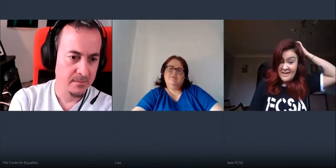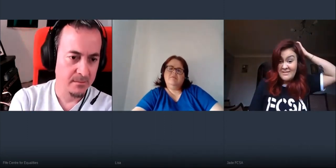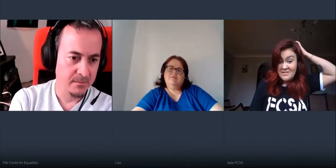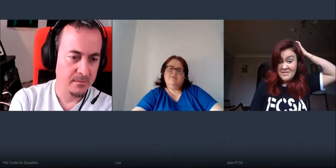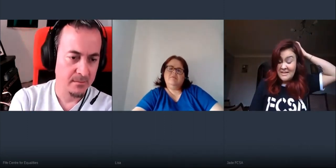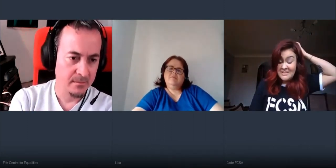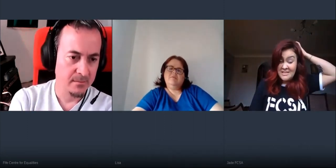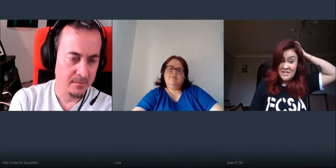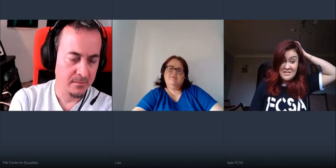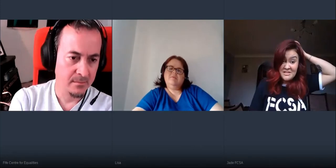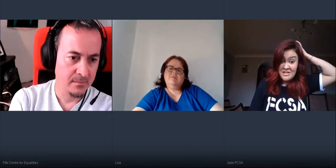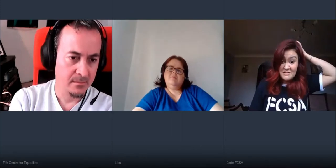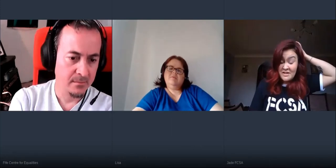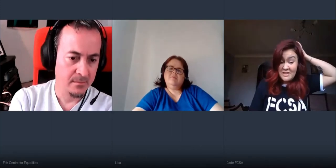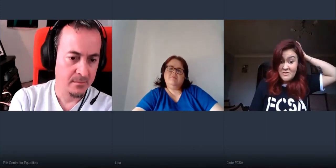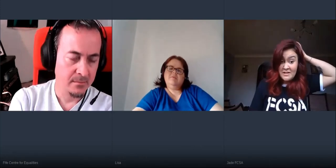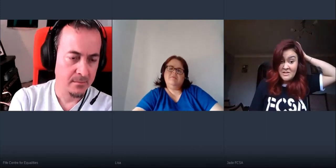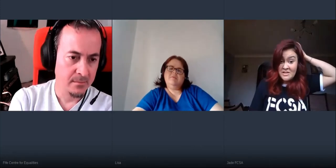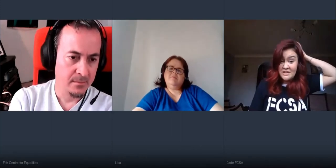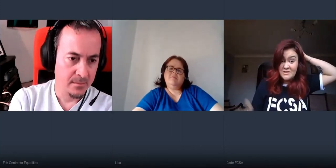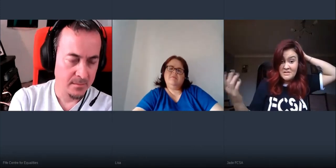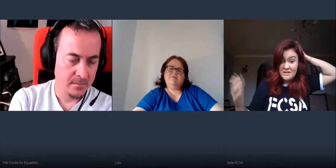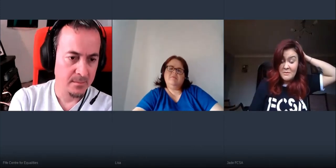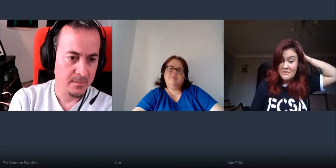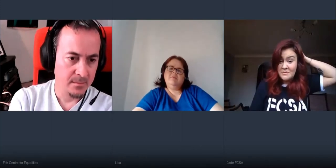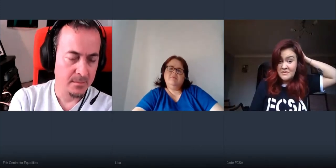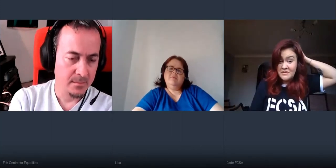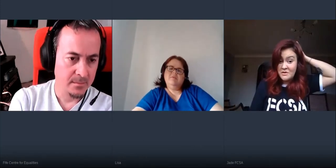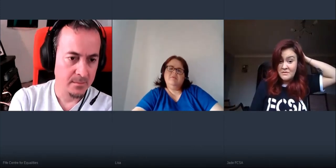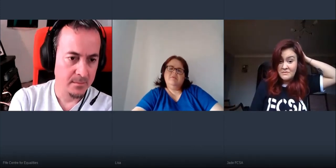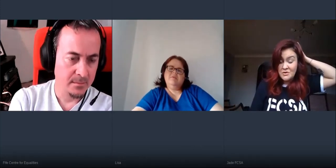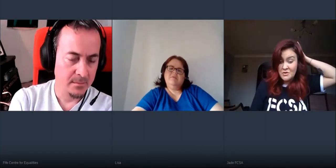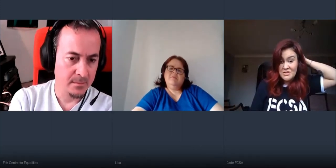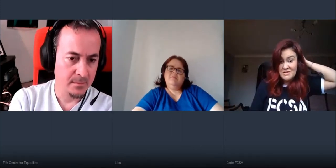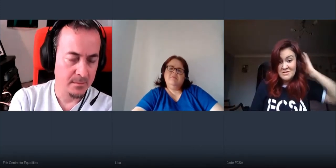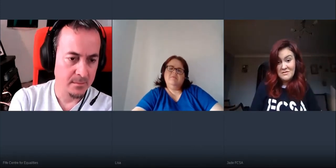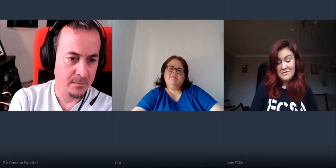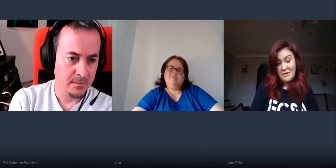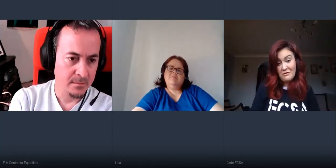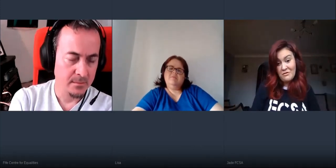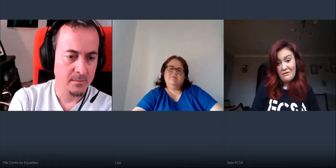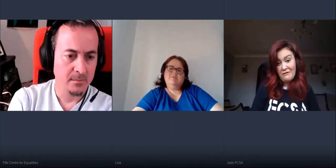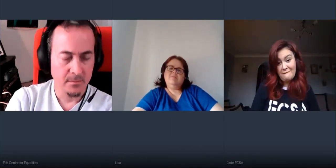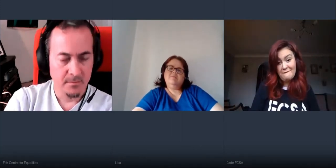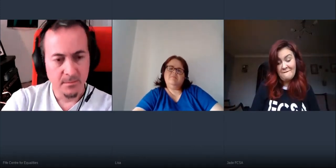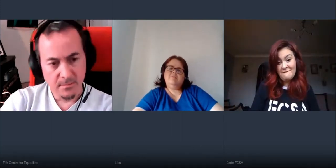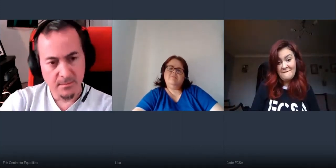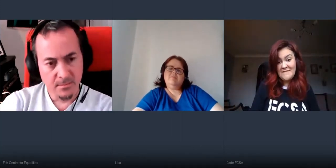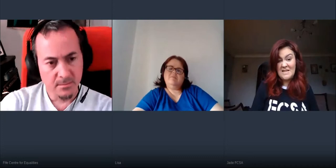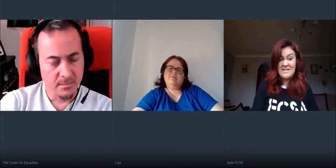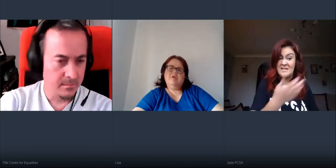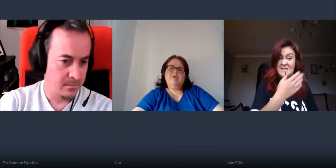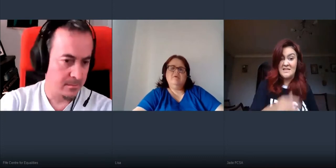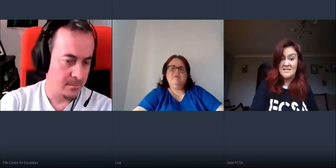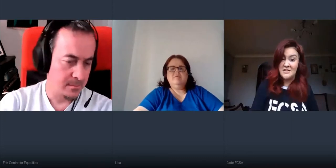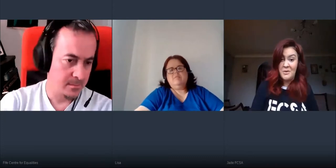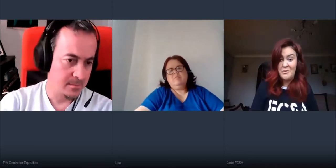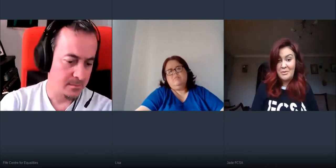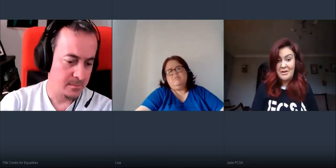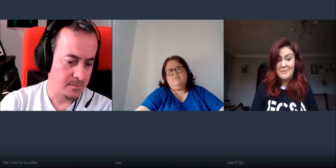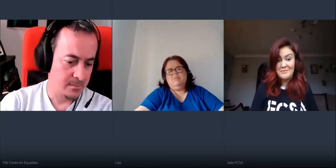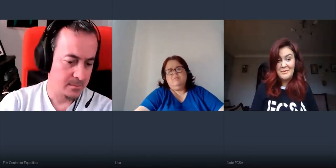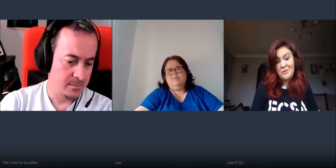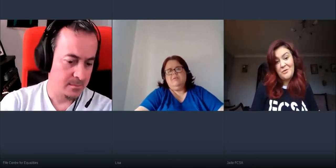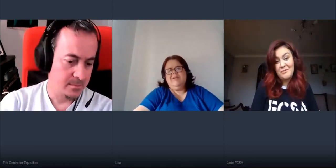yeah underlying conditions the general age range and coming from different sort of sources and stuff as well so yeah it's like they said the kids could go out and